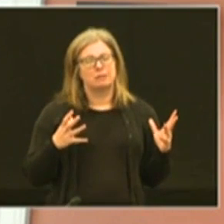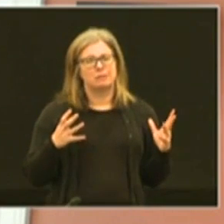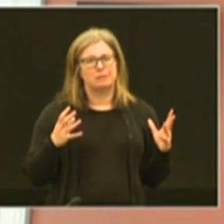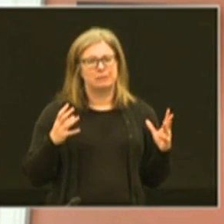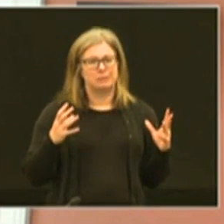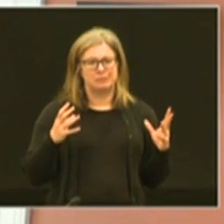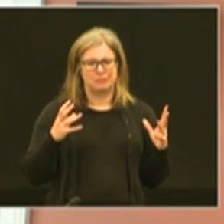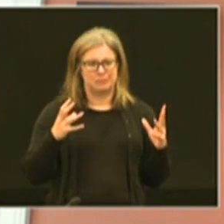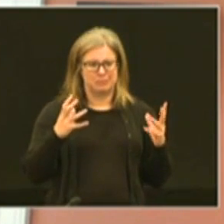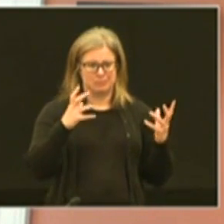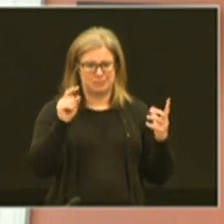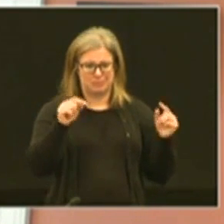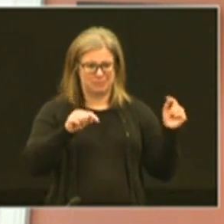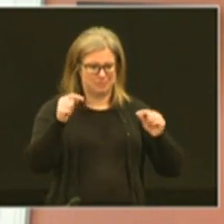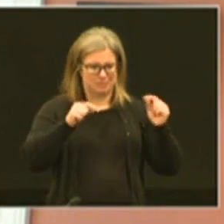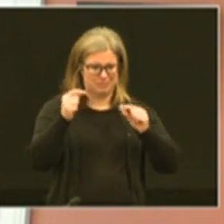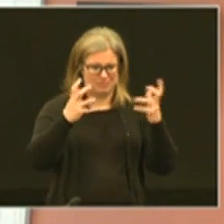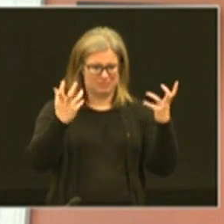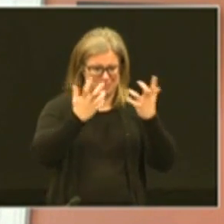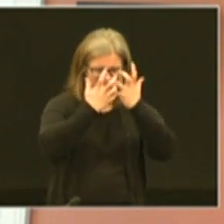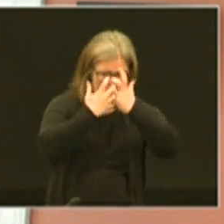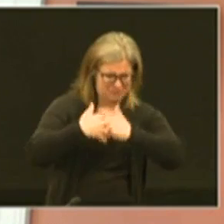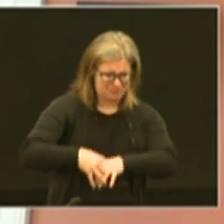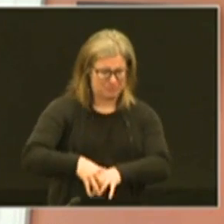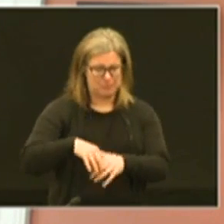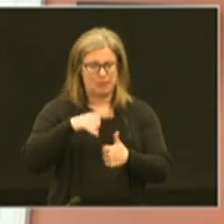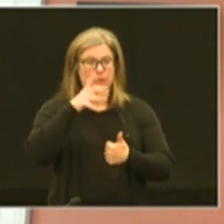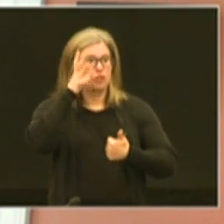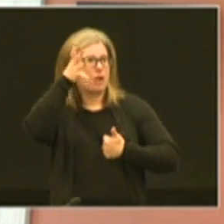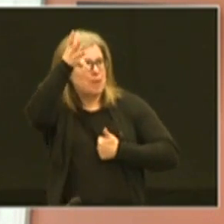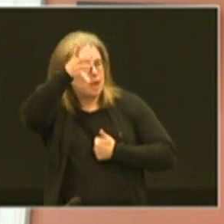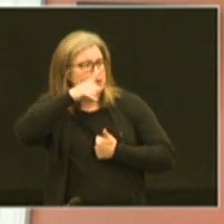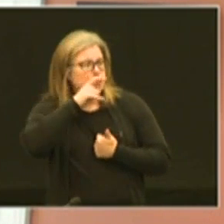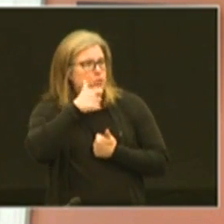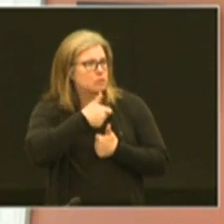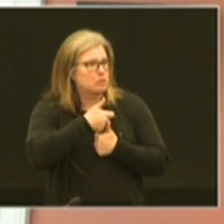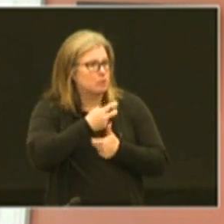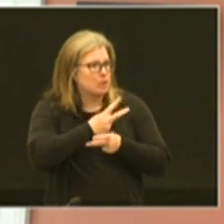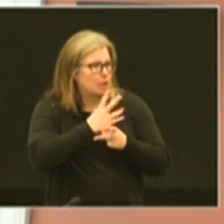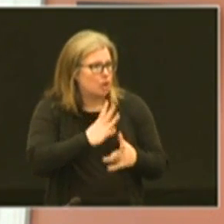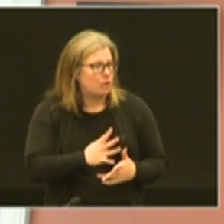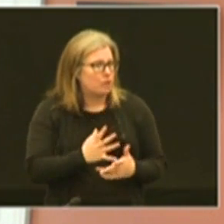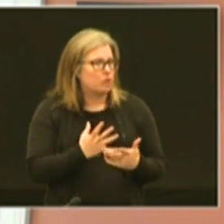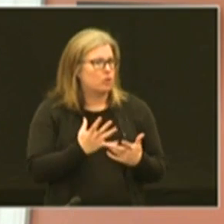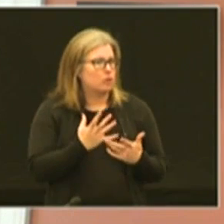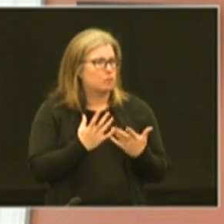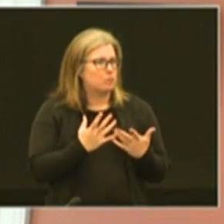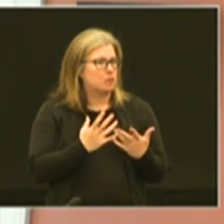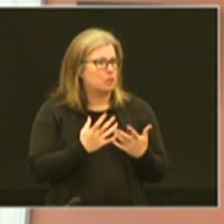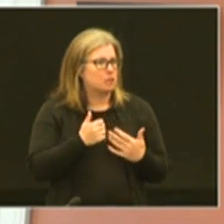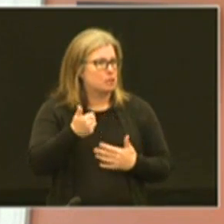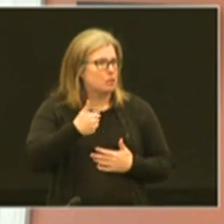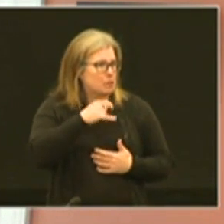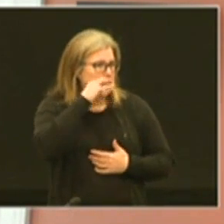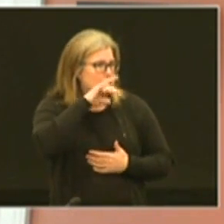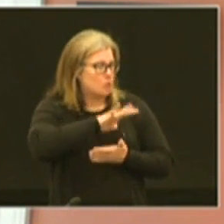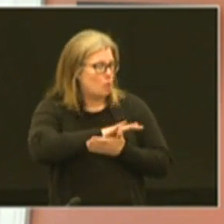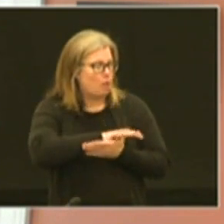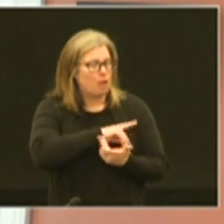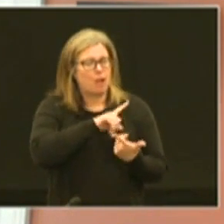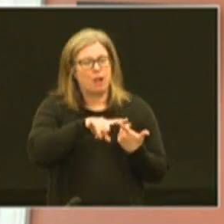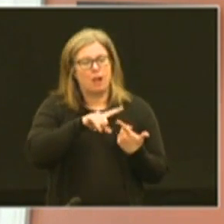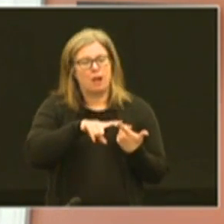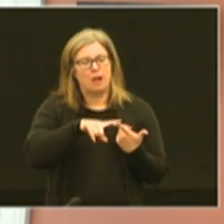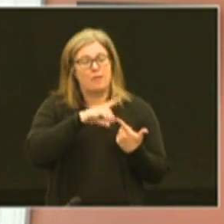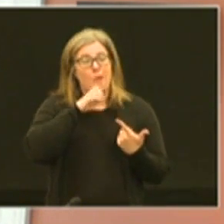that go back into coming back to school you know you've got grandparents that might be the caregiver they could be transporting kids to school you've